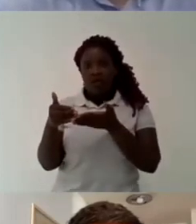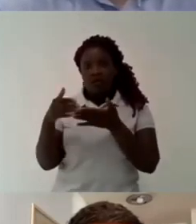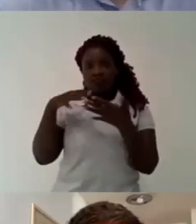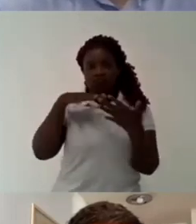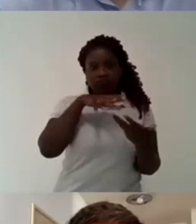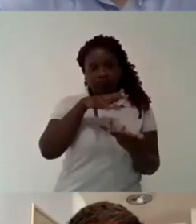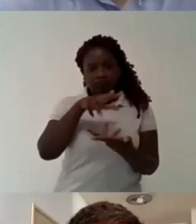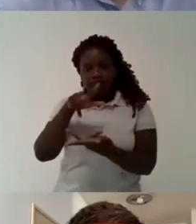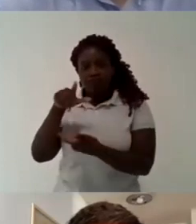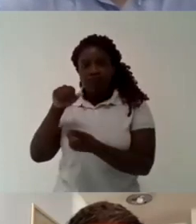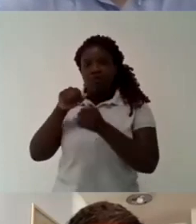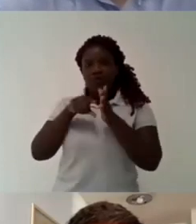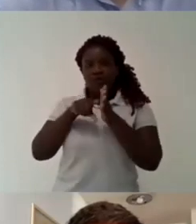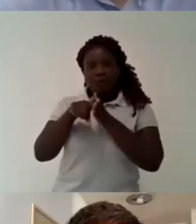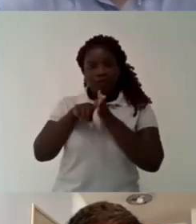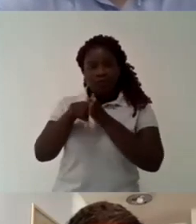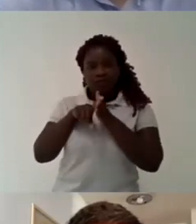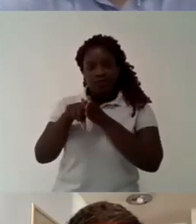of knowledge